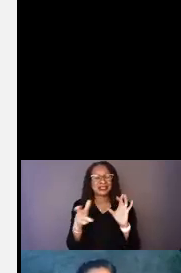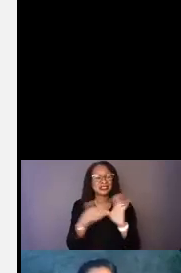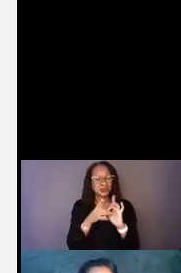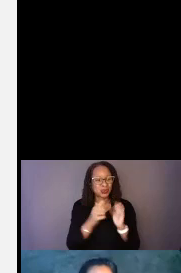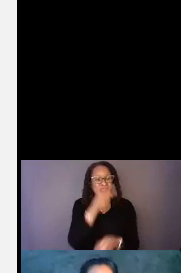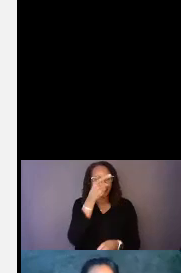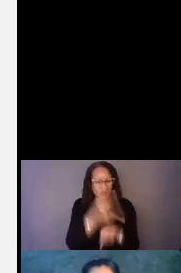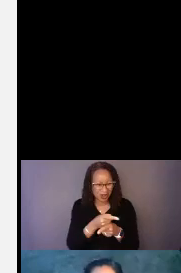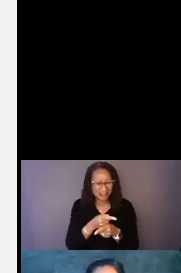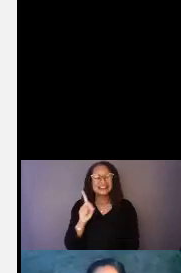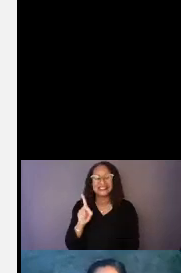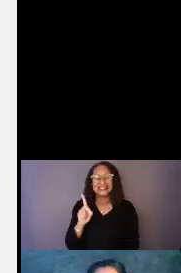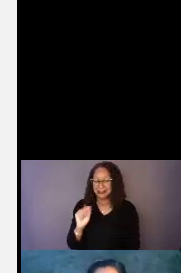disability.